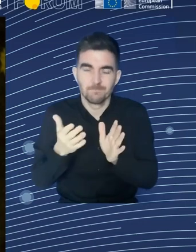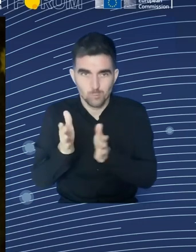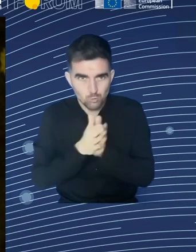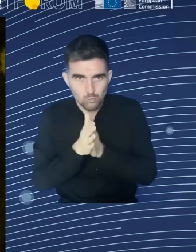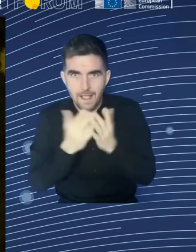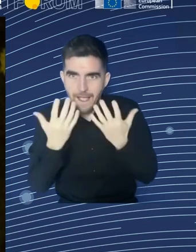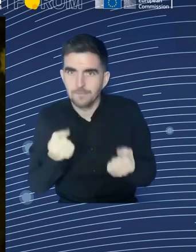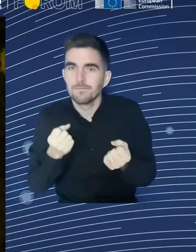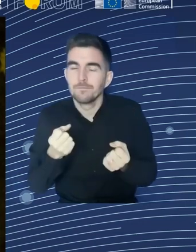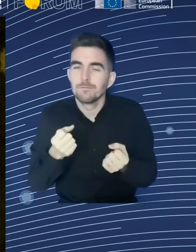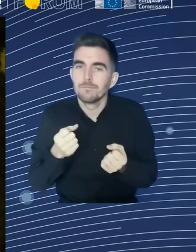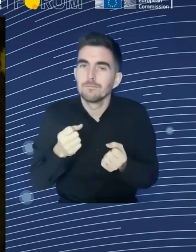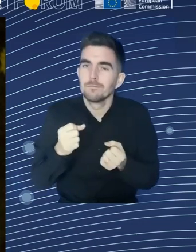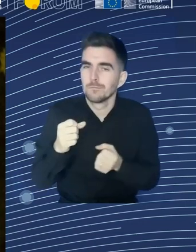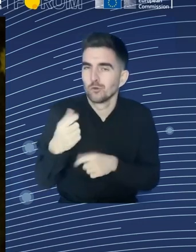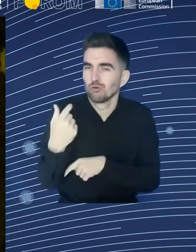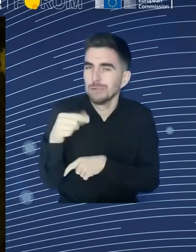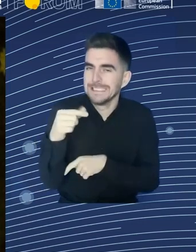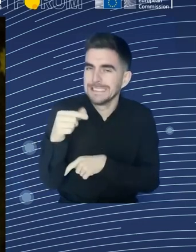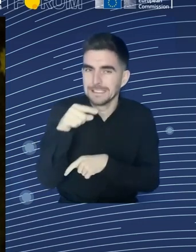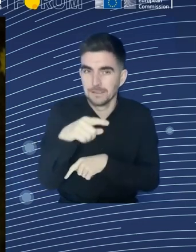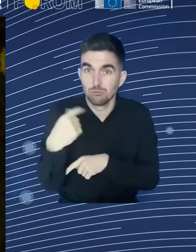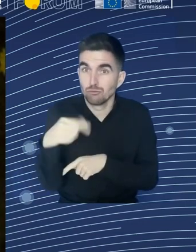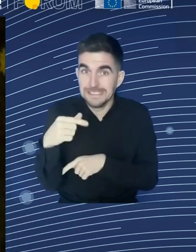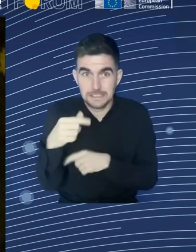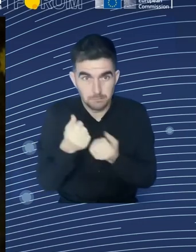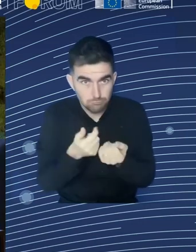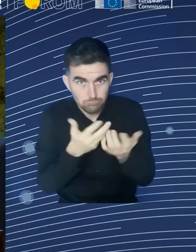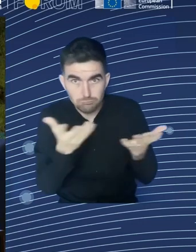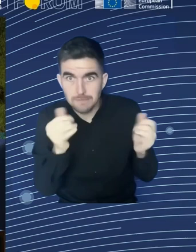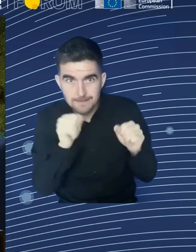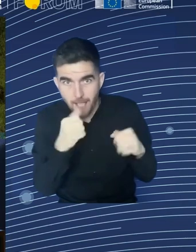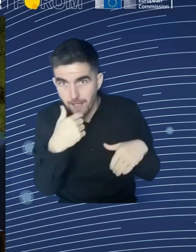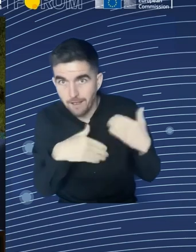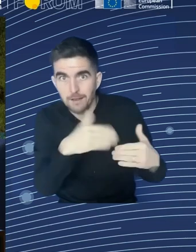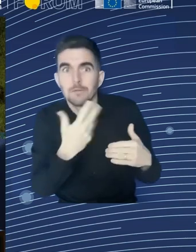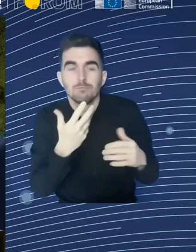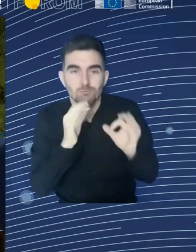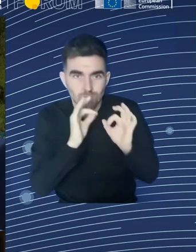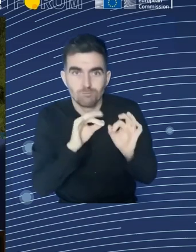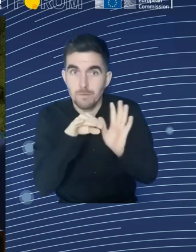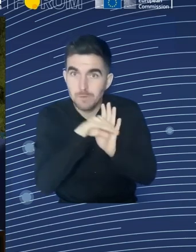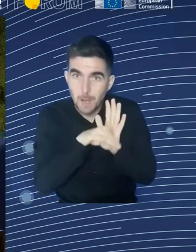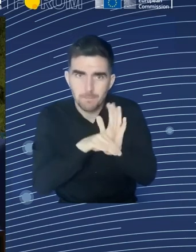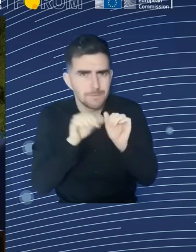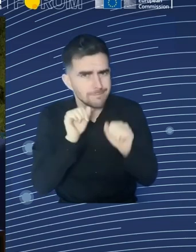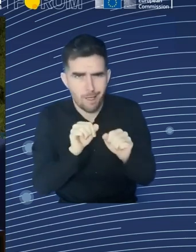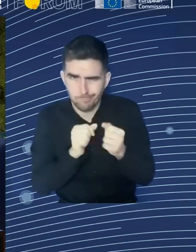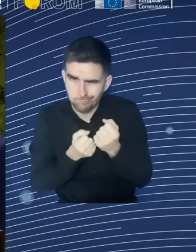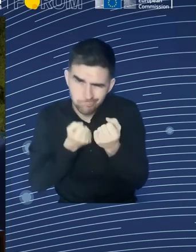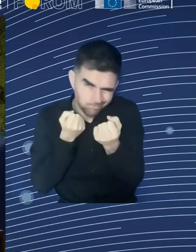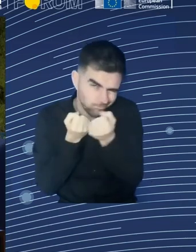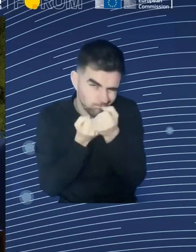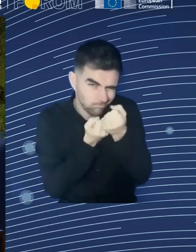supportive because we noticed, especially in Bulgaria, through the COVID period, how many young people